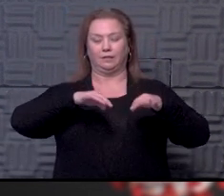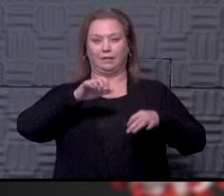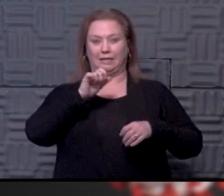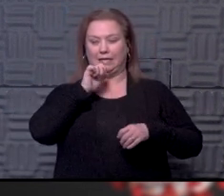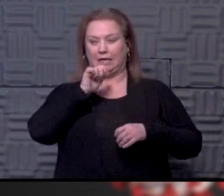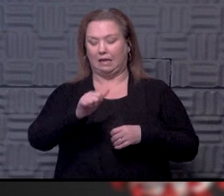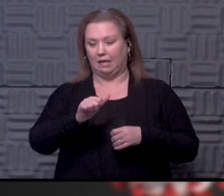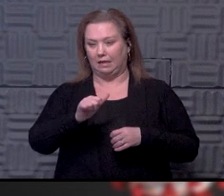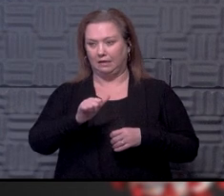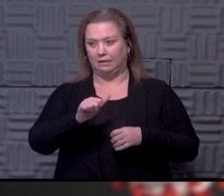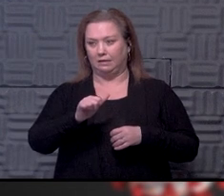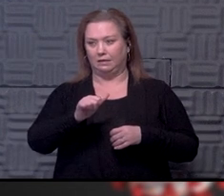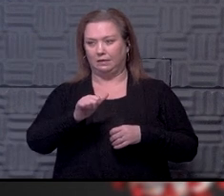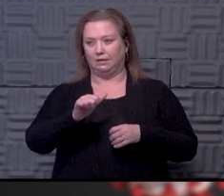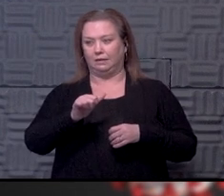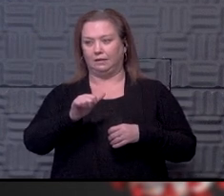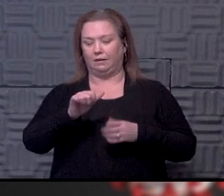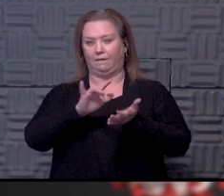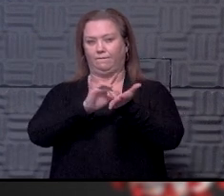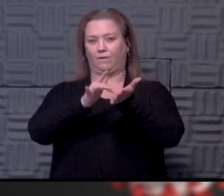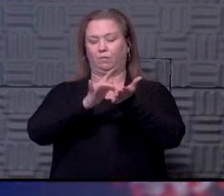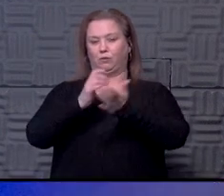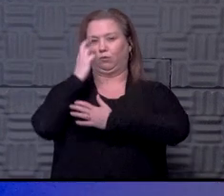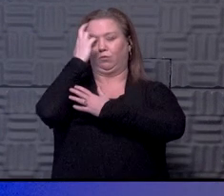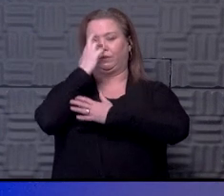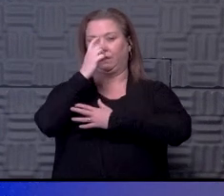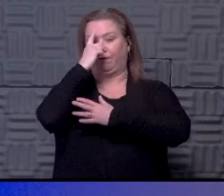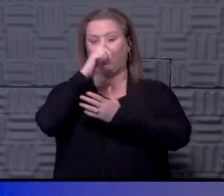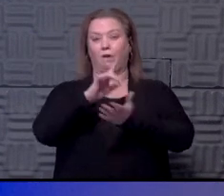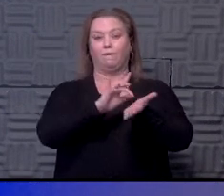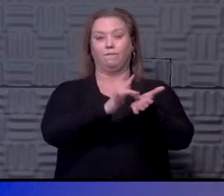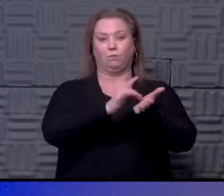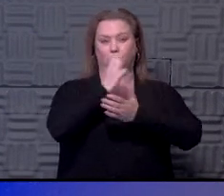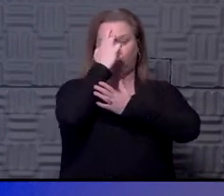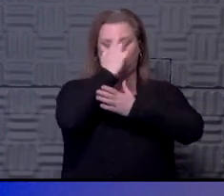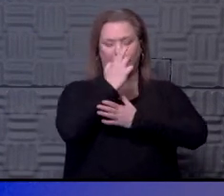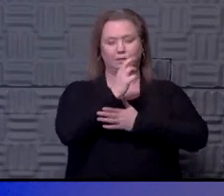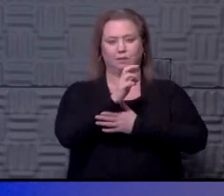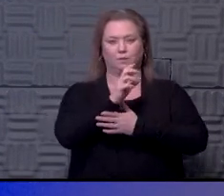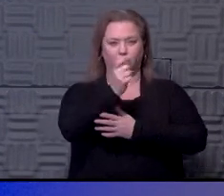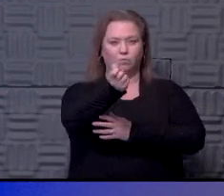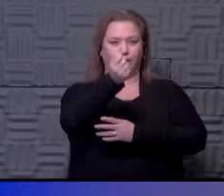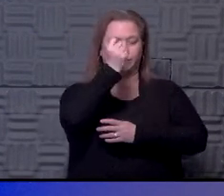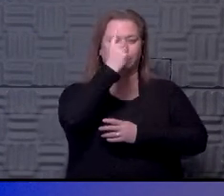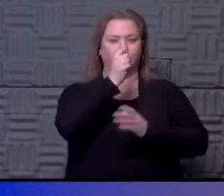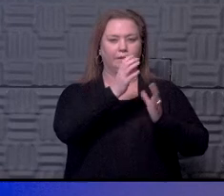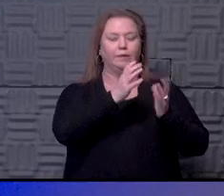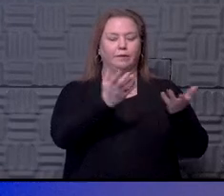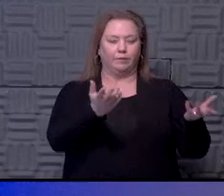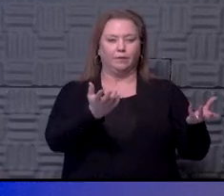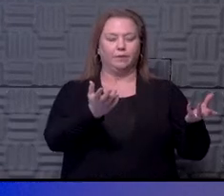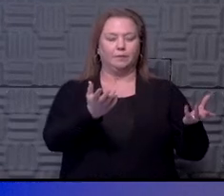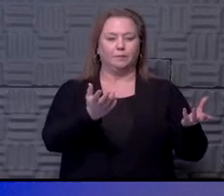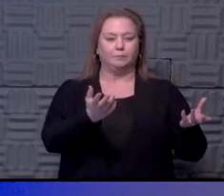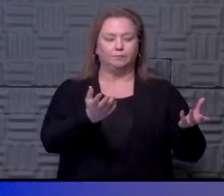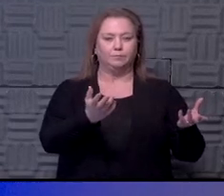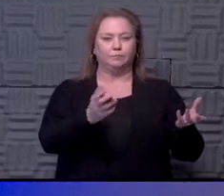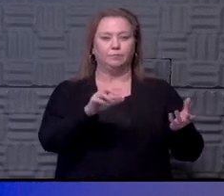non-pharmaceutical reasons. So certainly for pharmaceutical reasons, we do understand. You know,